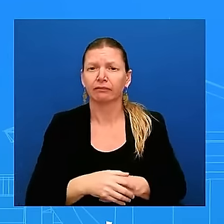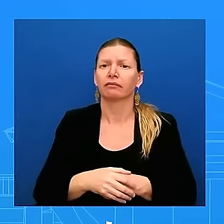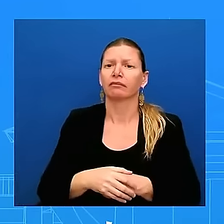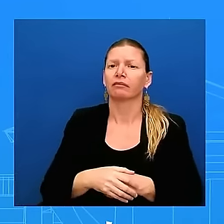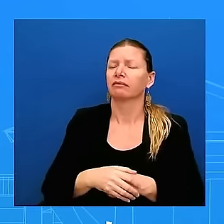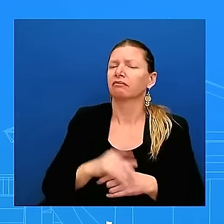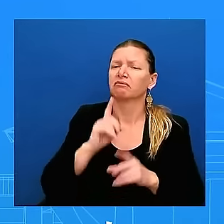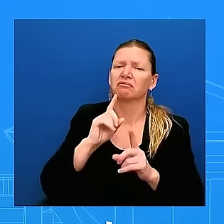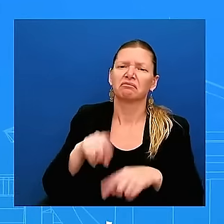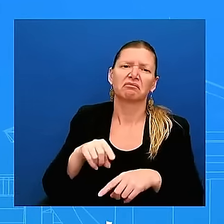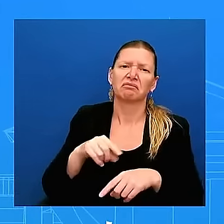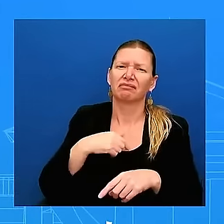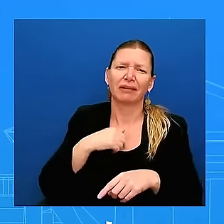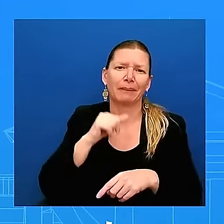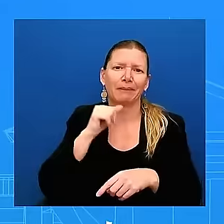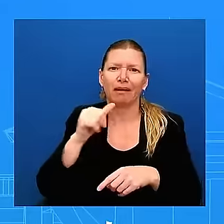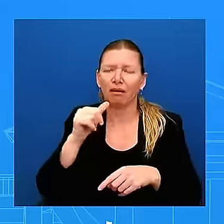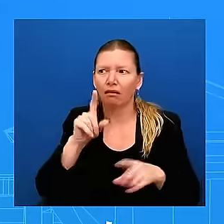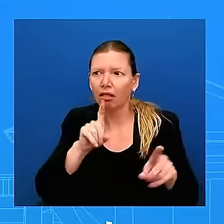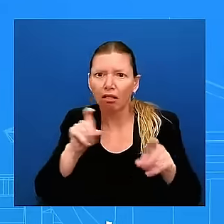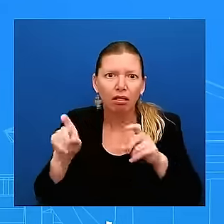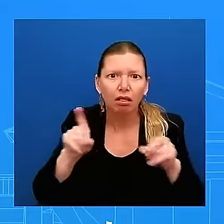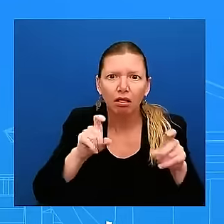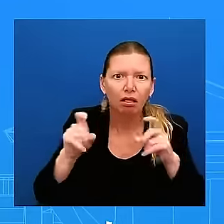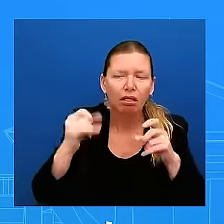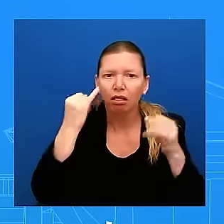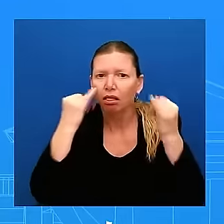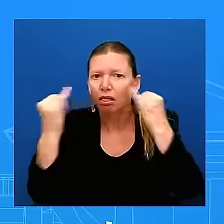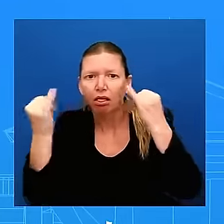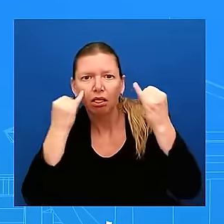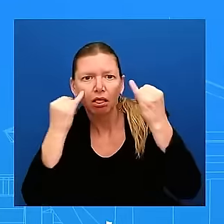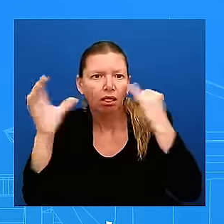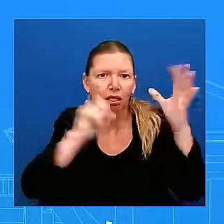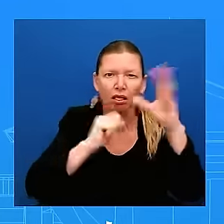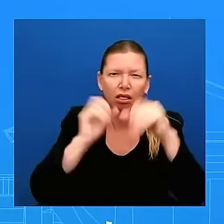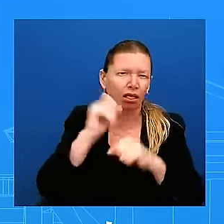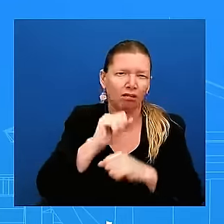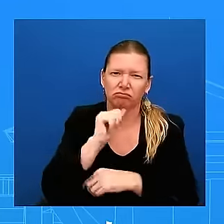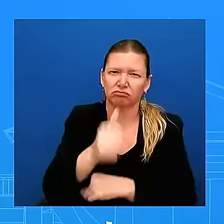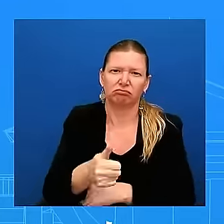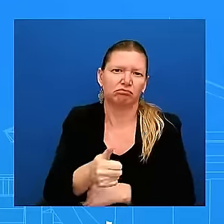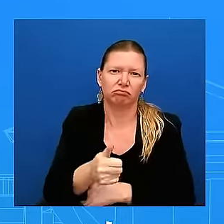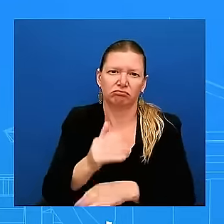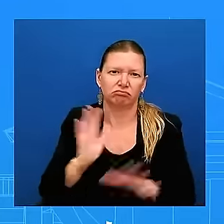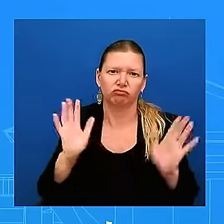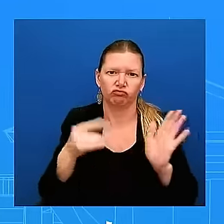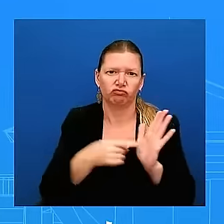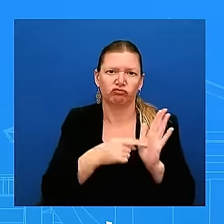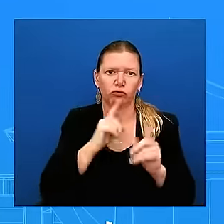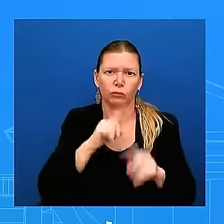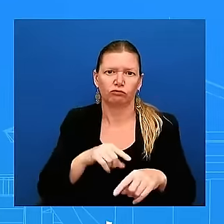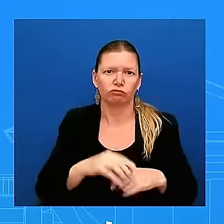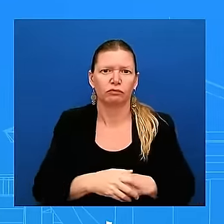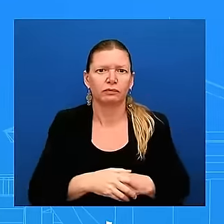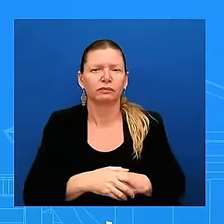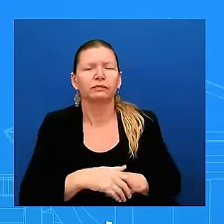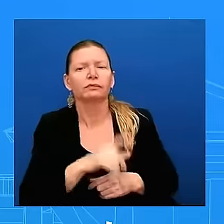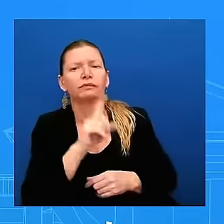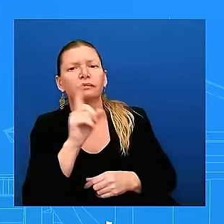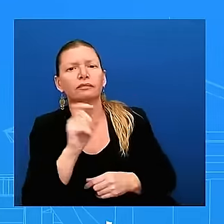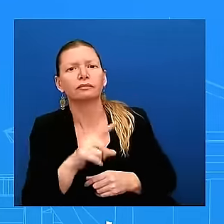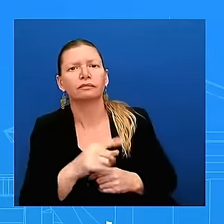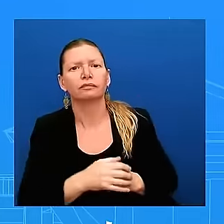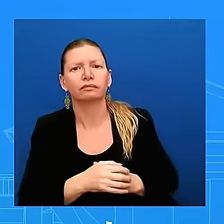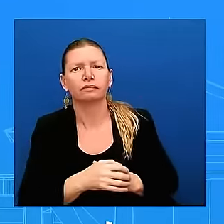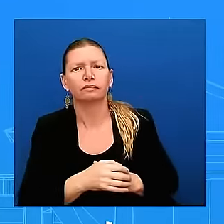and i'm just not going to speculate very quickly um the other day uh president biden gave the thumbs up when i asked him if he was going to be